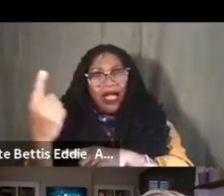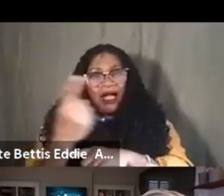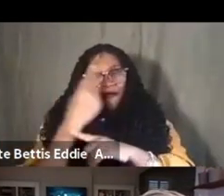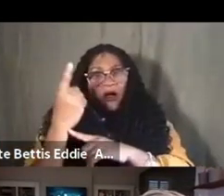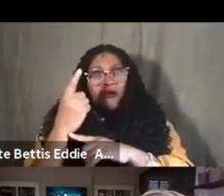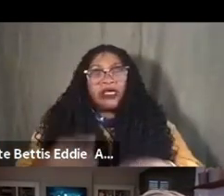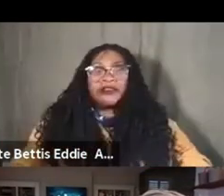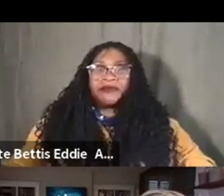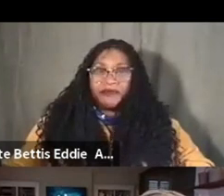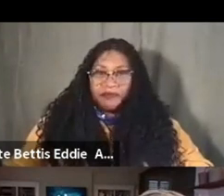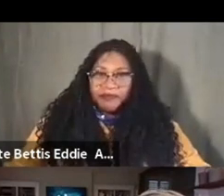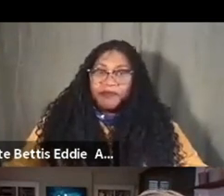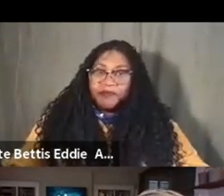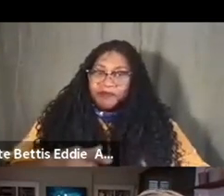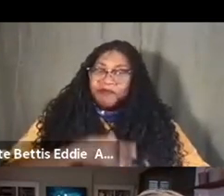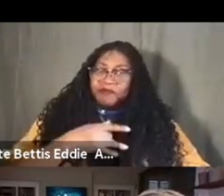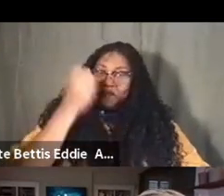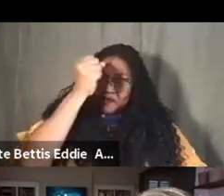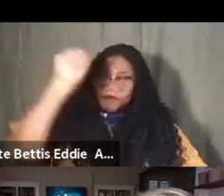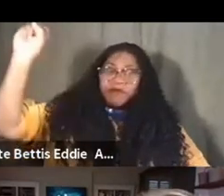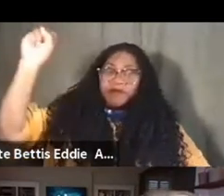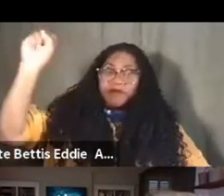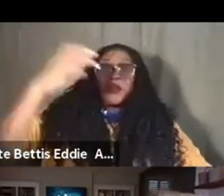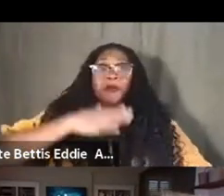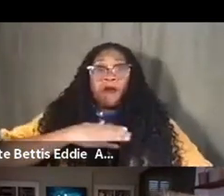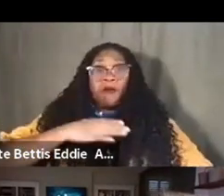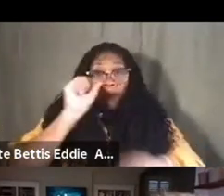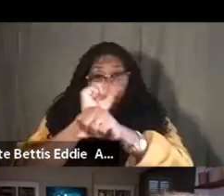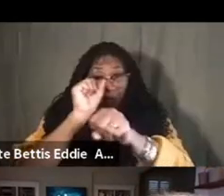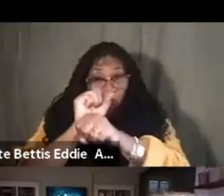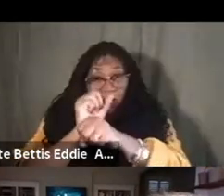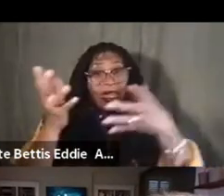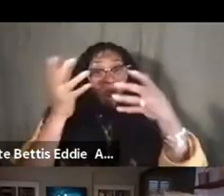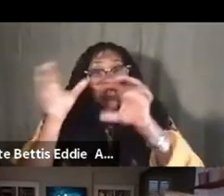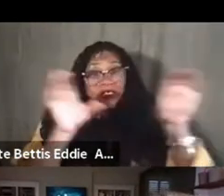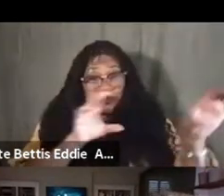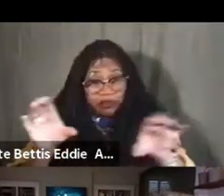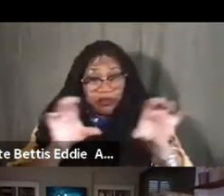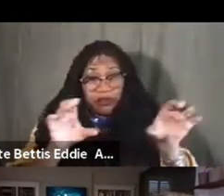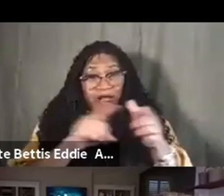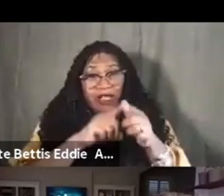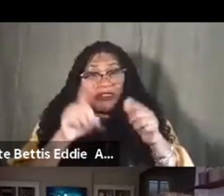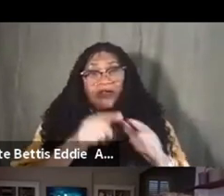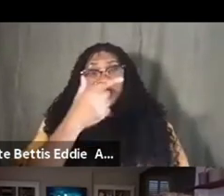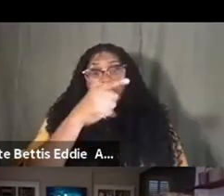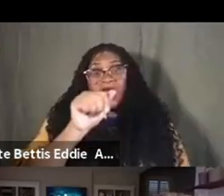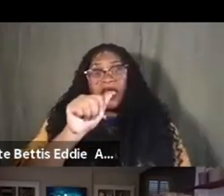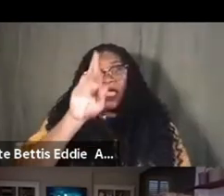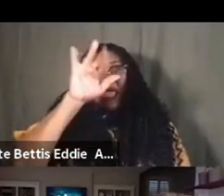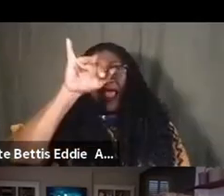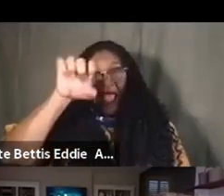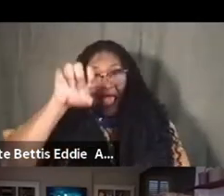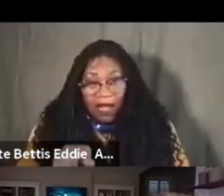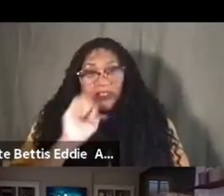stand in my work and what I wanted to do, and when it came to galleries or museums,